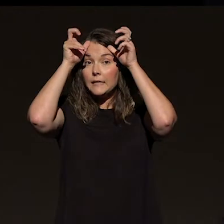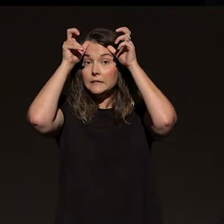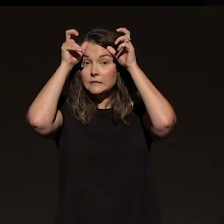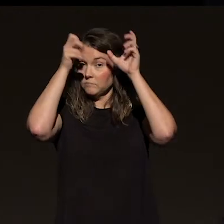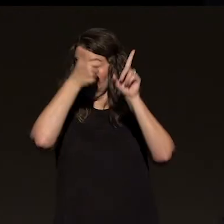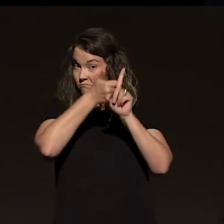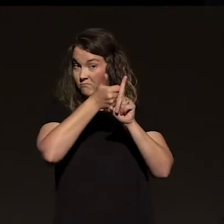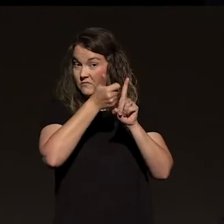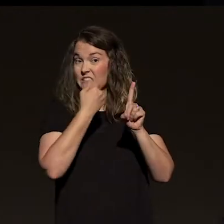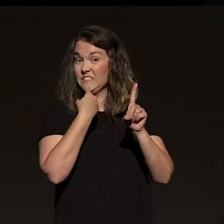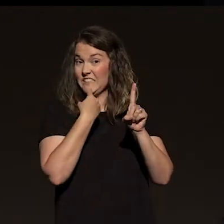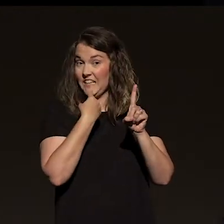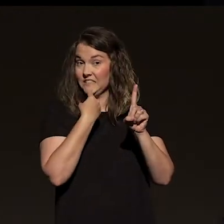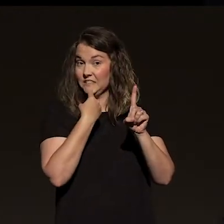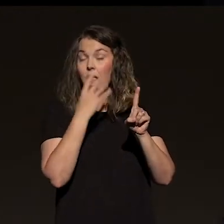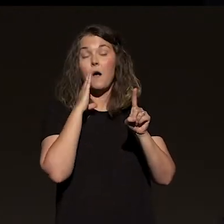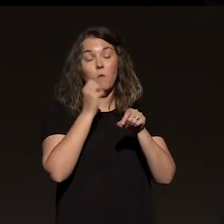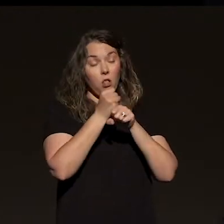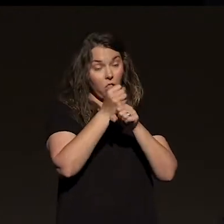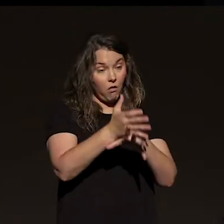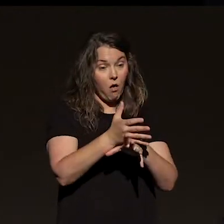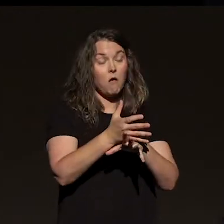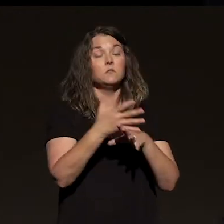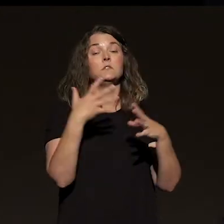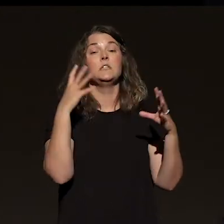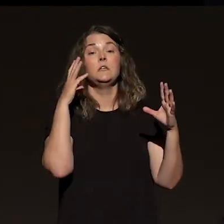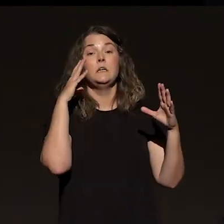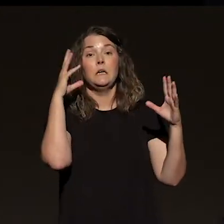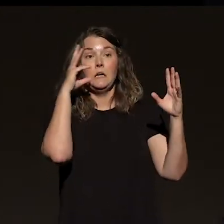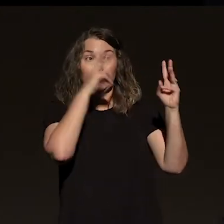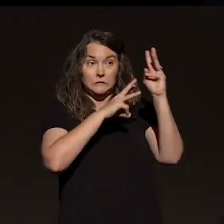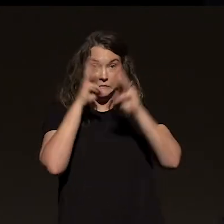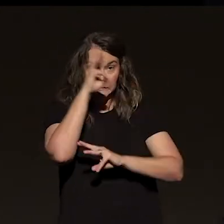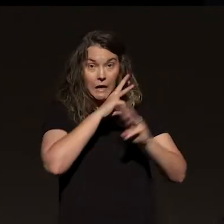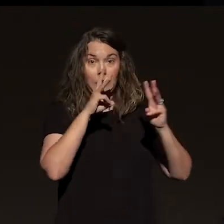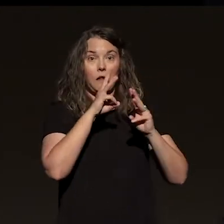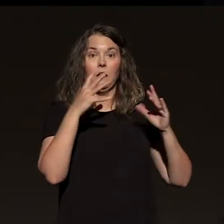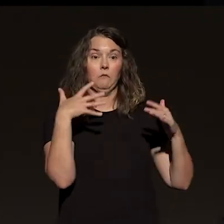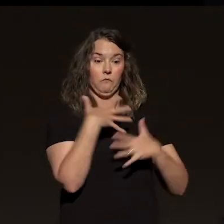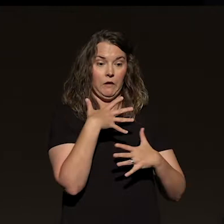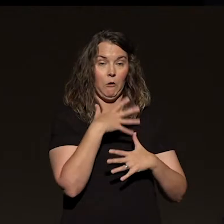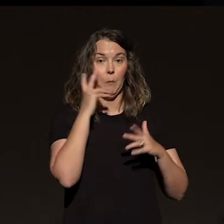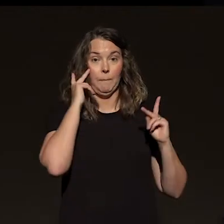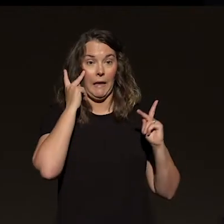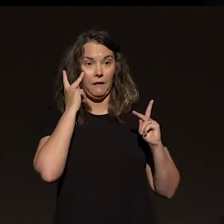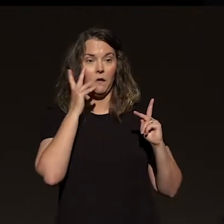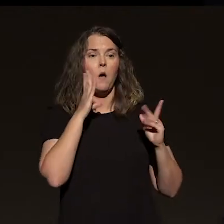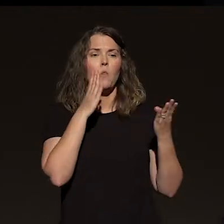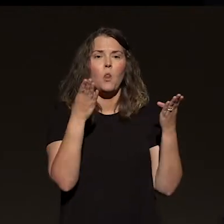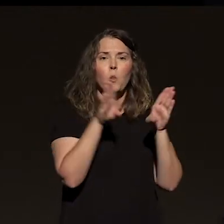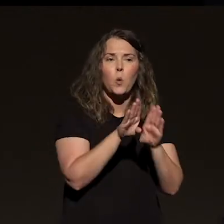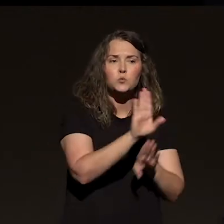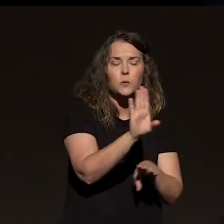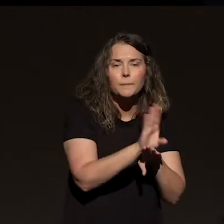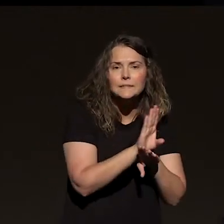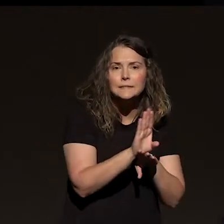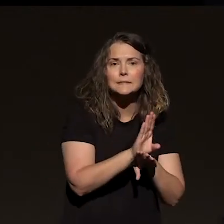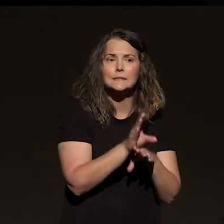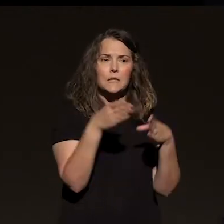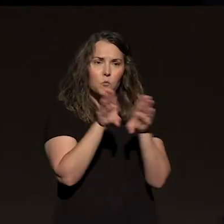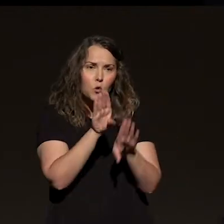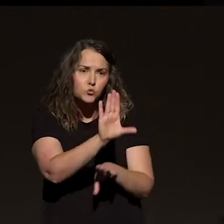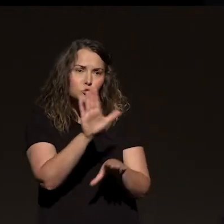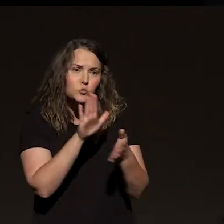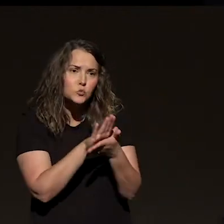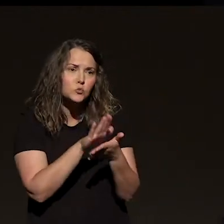I'm going to cause anxiety, fear, and panic. I'm going to shut down your businesses, your schools, your